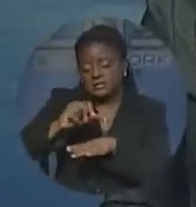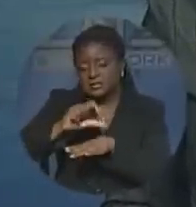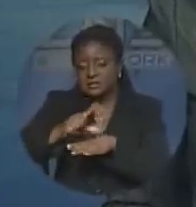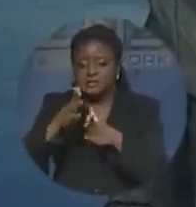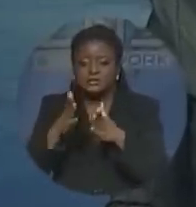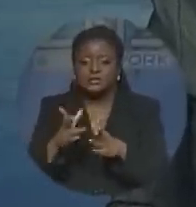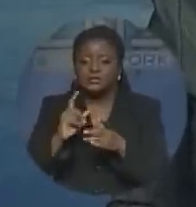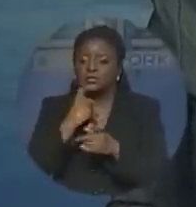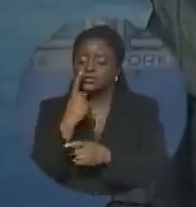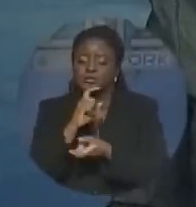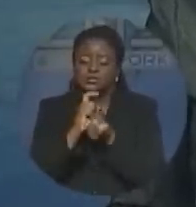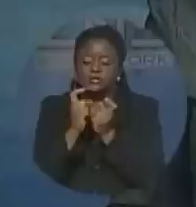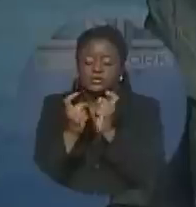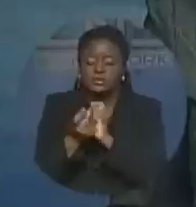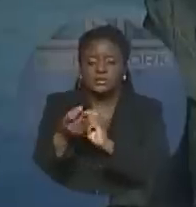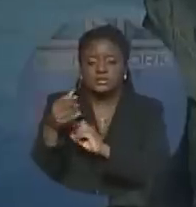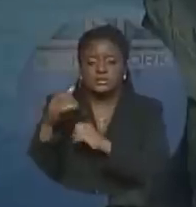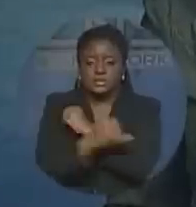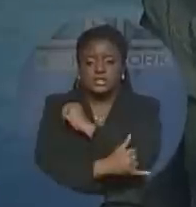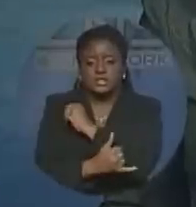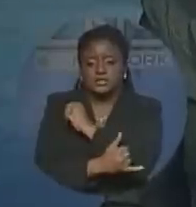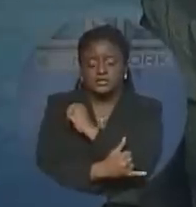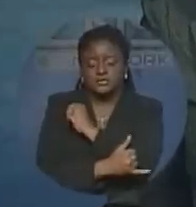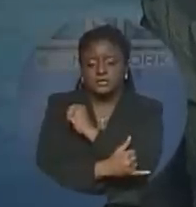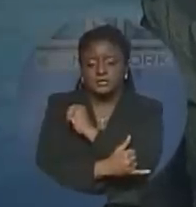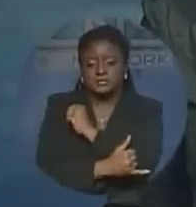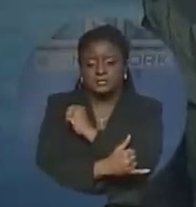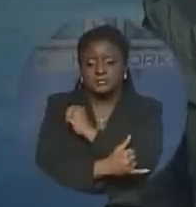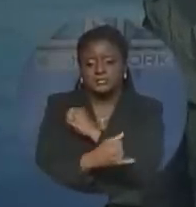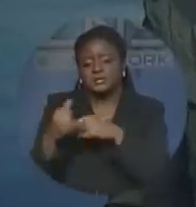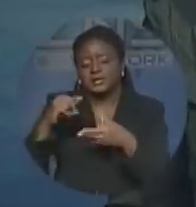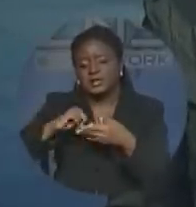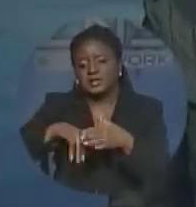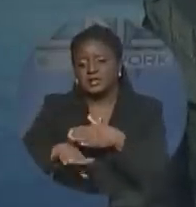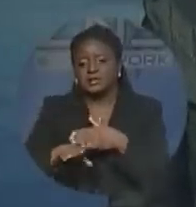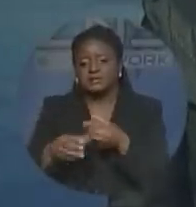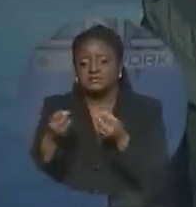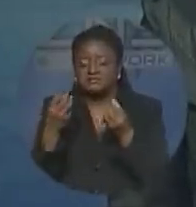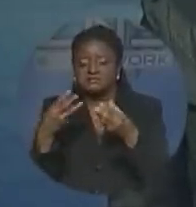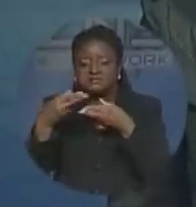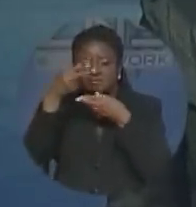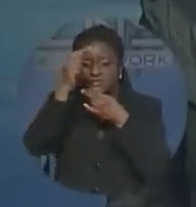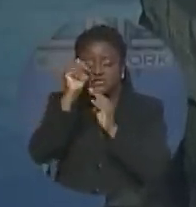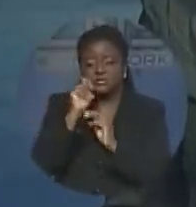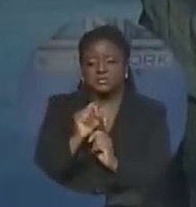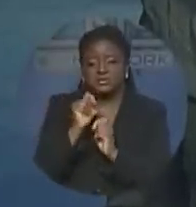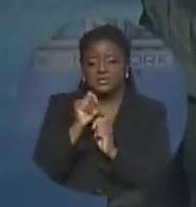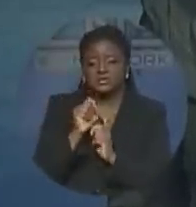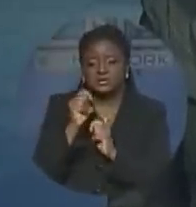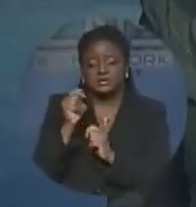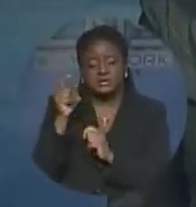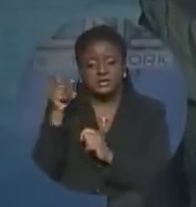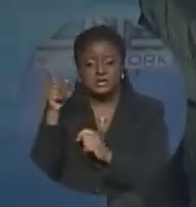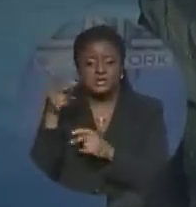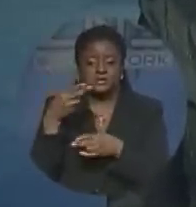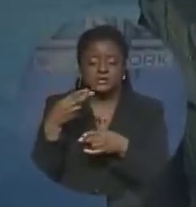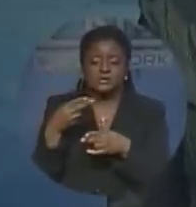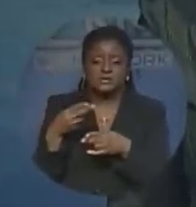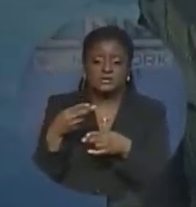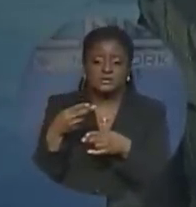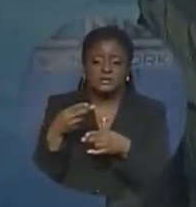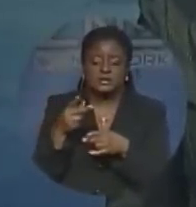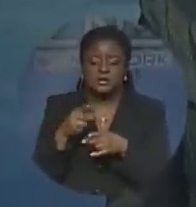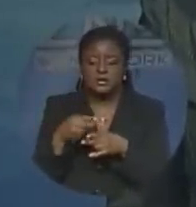with his commitment to transformative causes. In a string of tributes to Sir Cliff, as he was affectionately called, colleagues gave personal